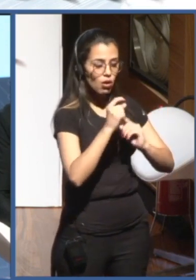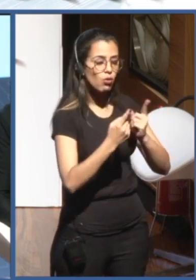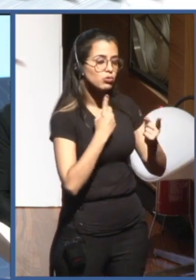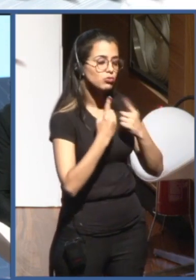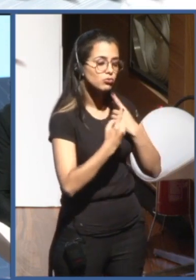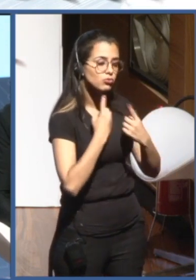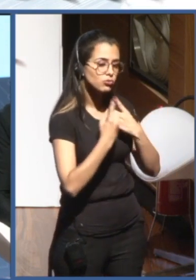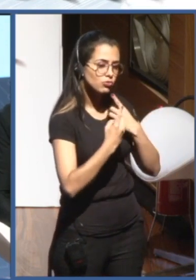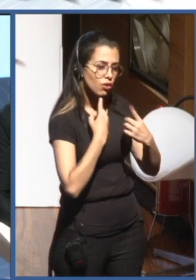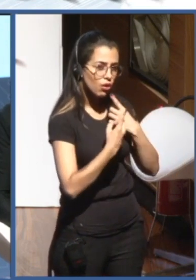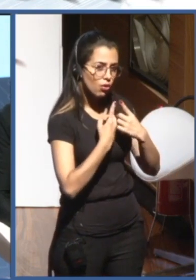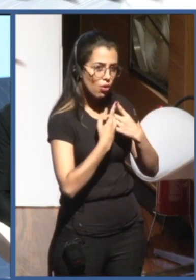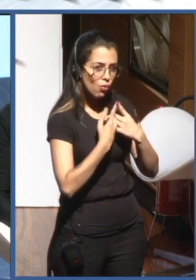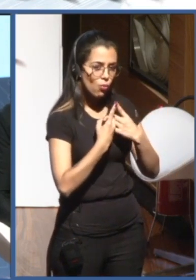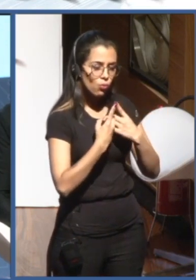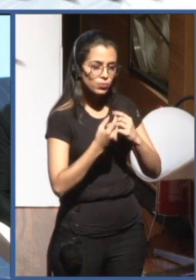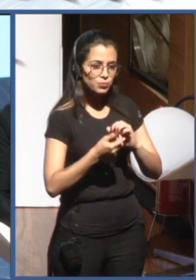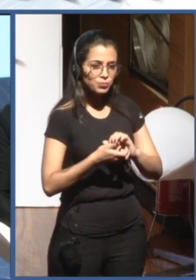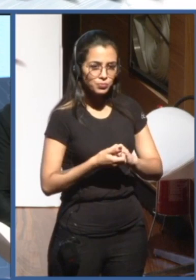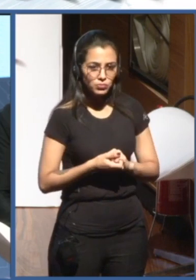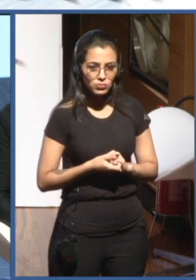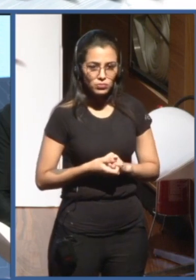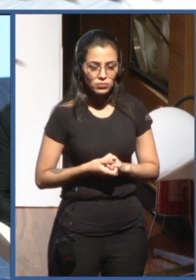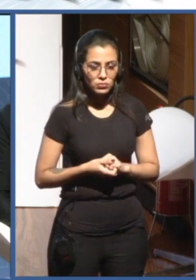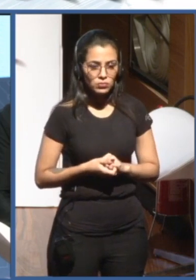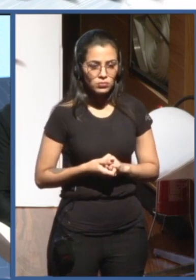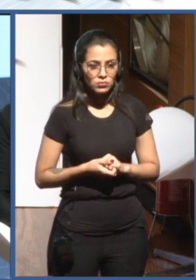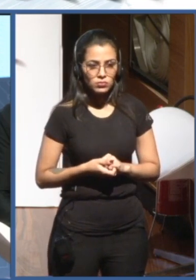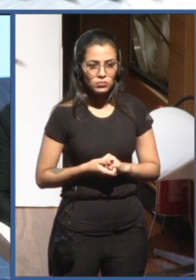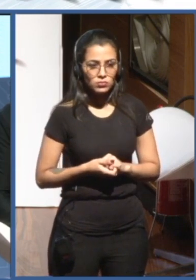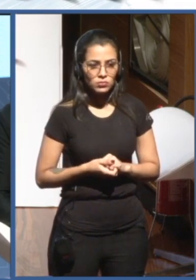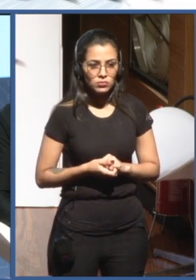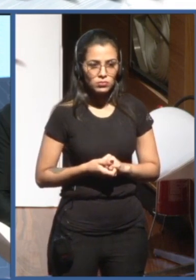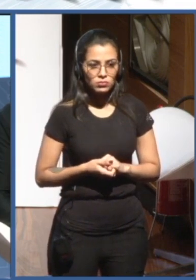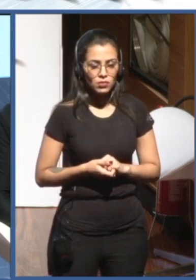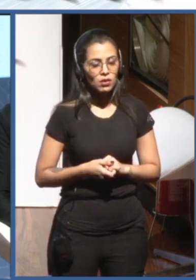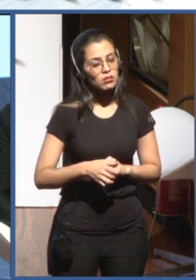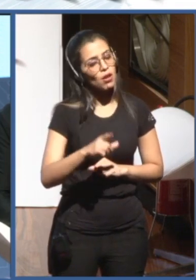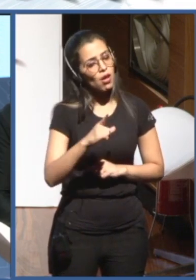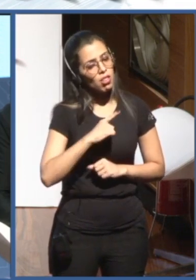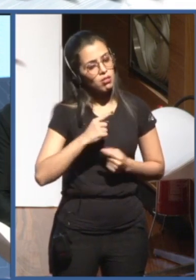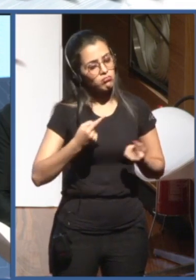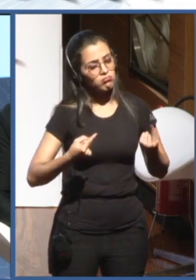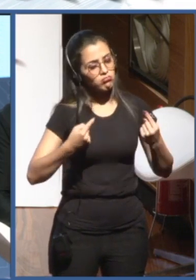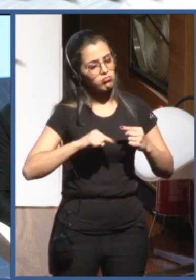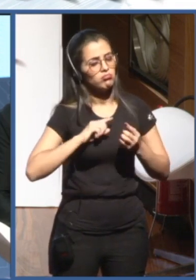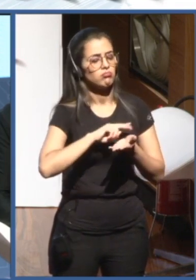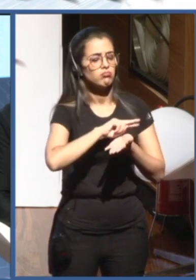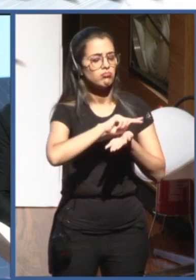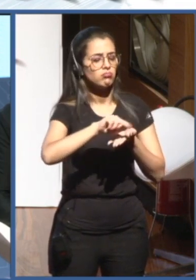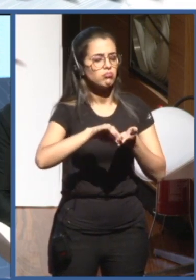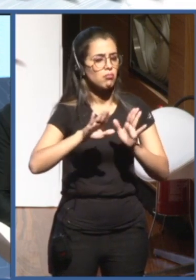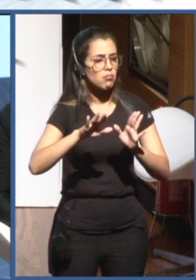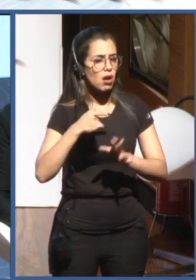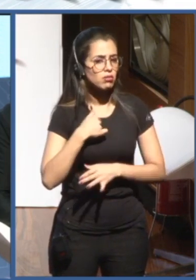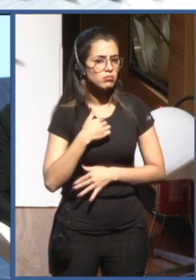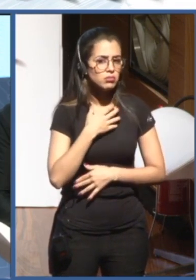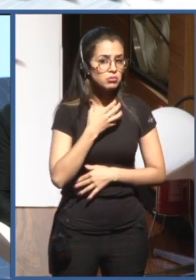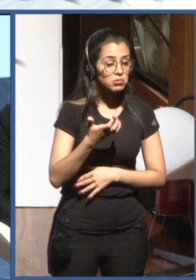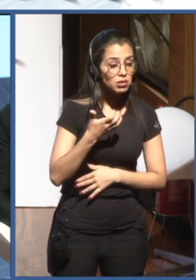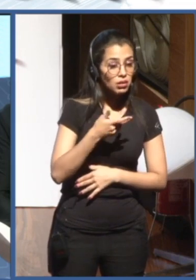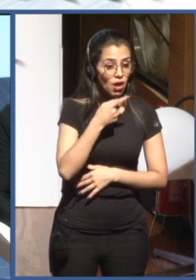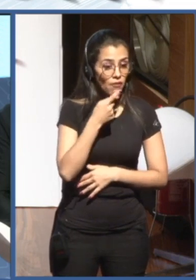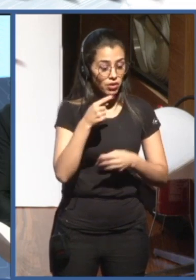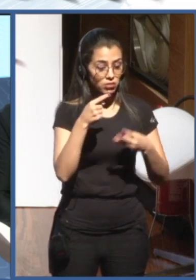complex policy challenges. AI is definitely one of those. And perhaps I'd point out three aspects in particular which embodied international